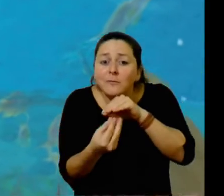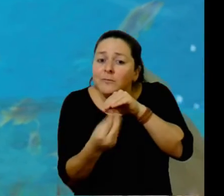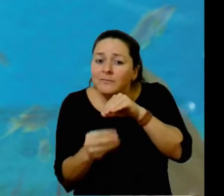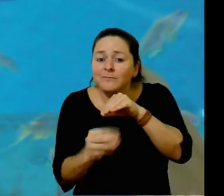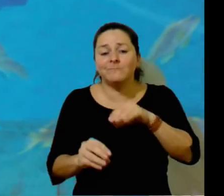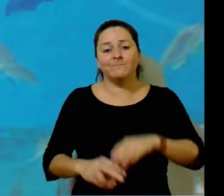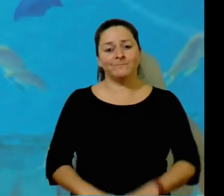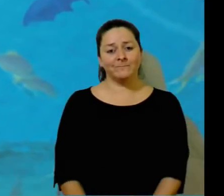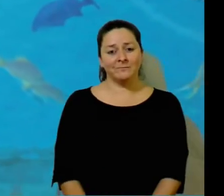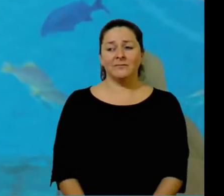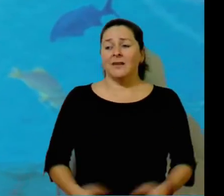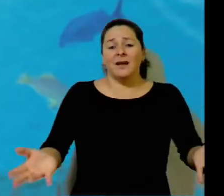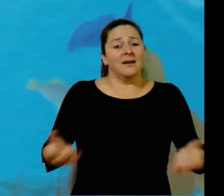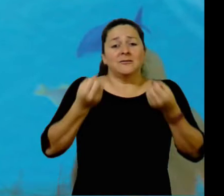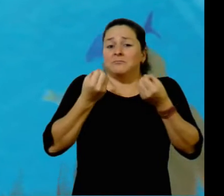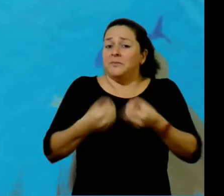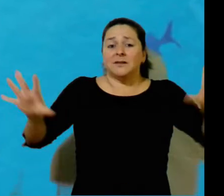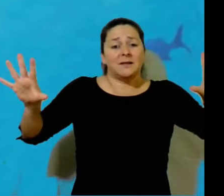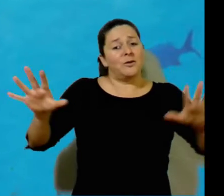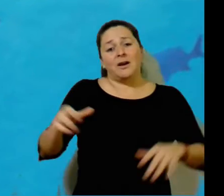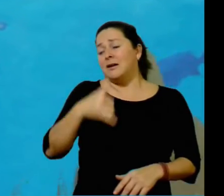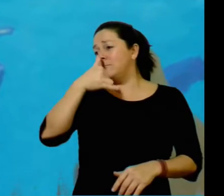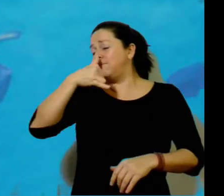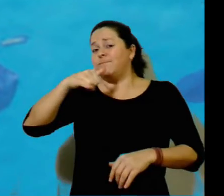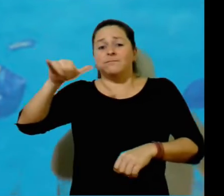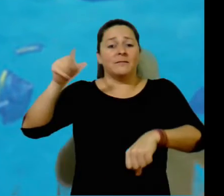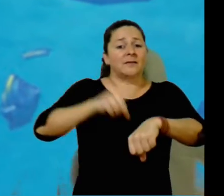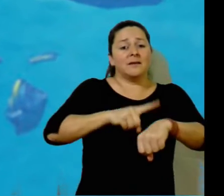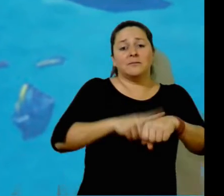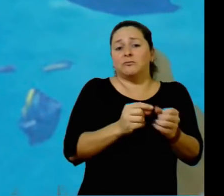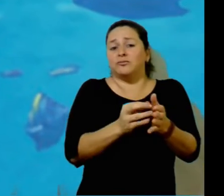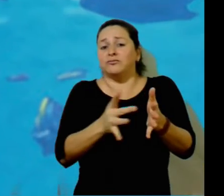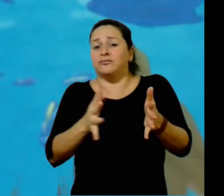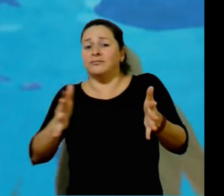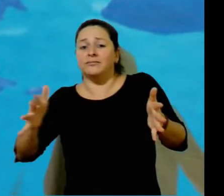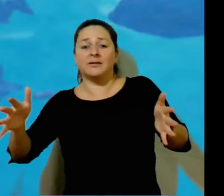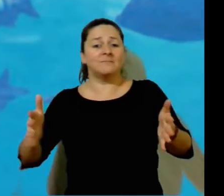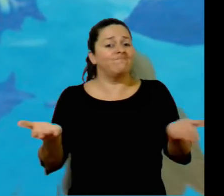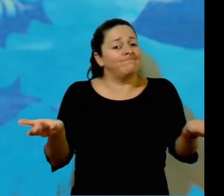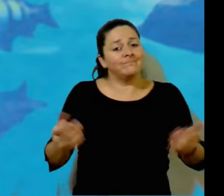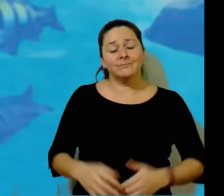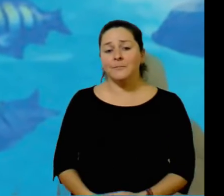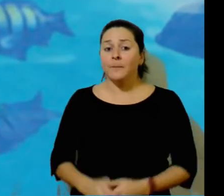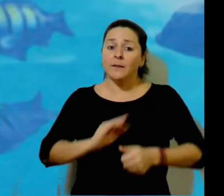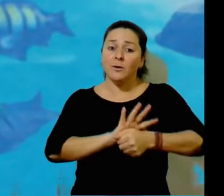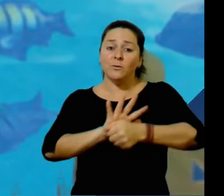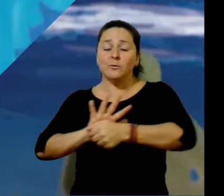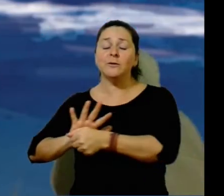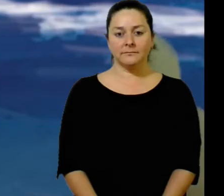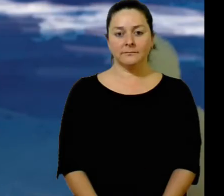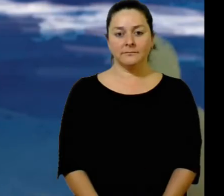She's already lost a lot of time, so maybe we shouldn't wait. Answers Hun, popping up to breathe.